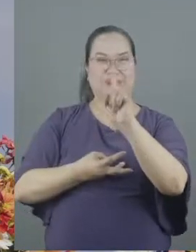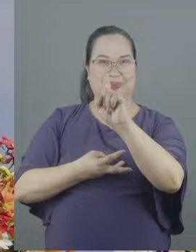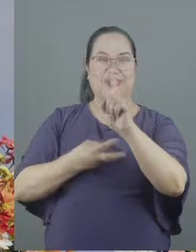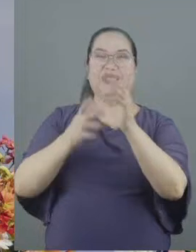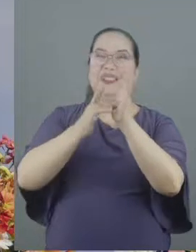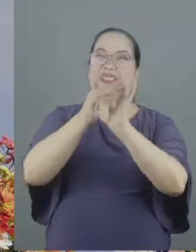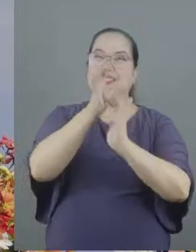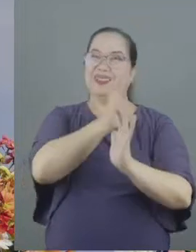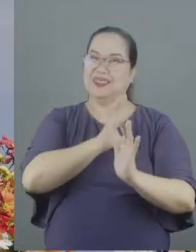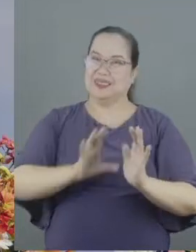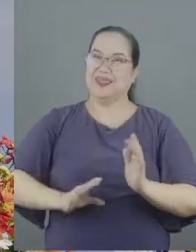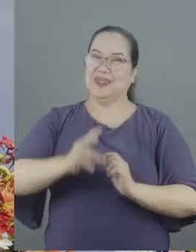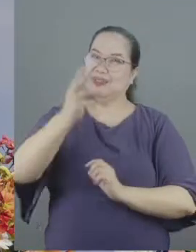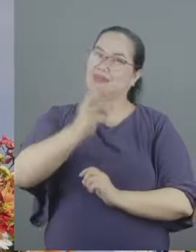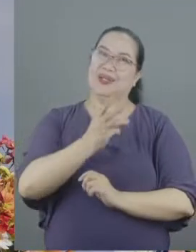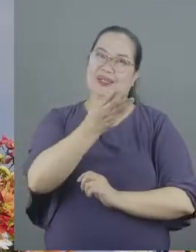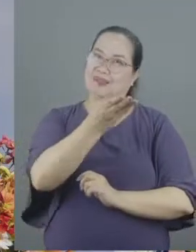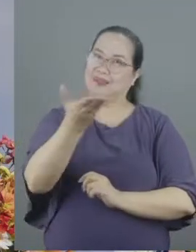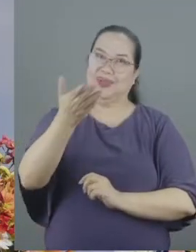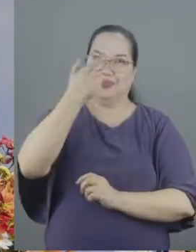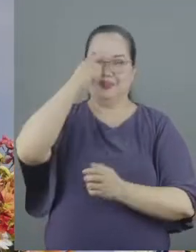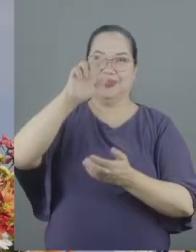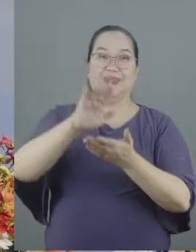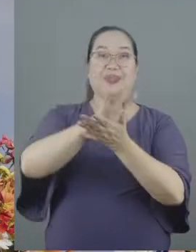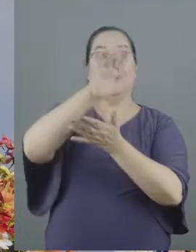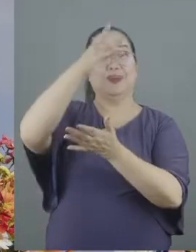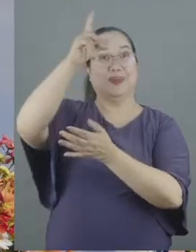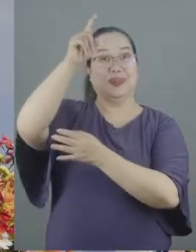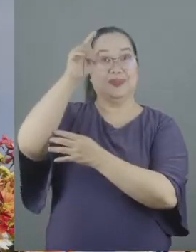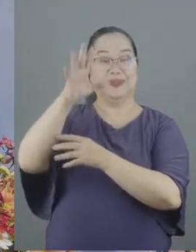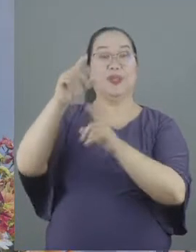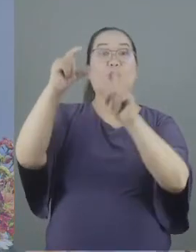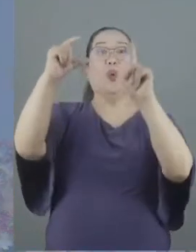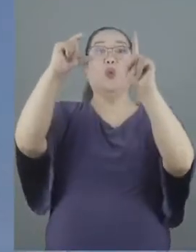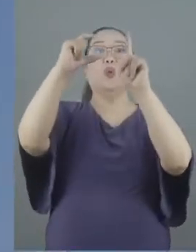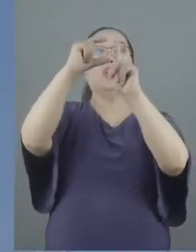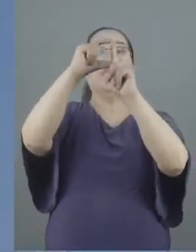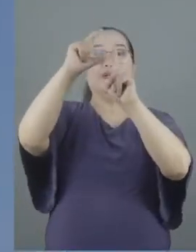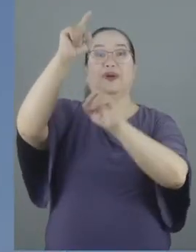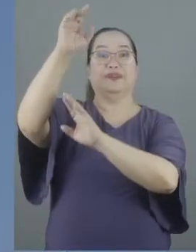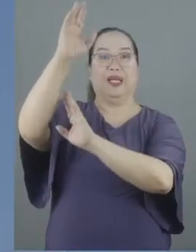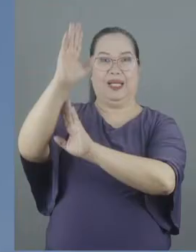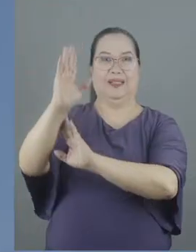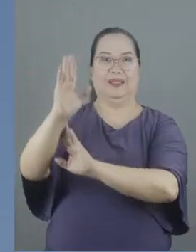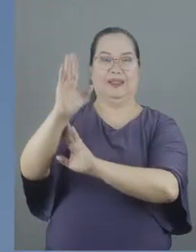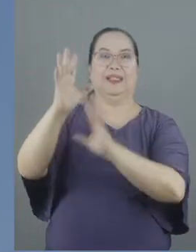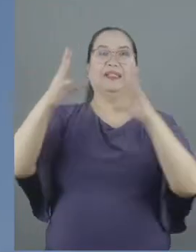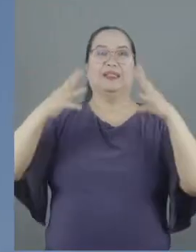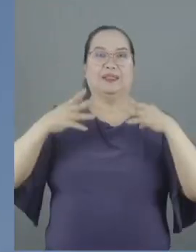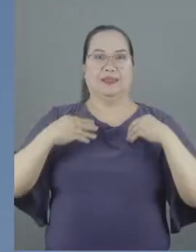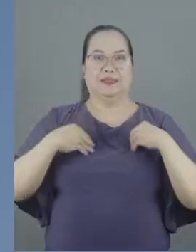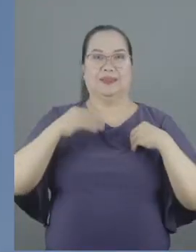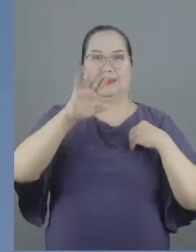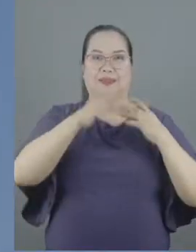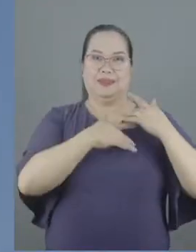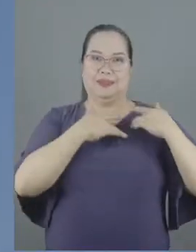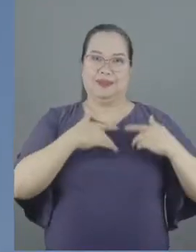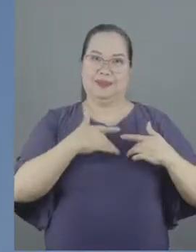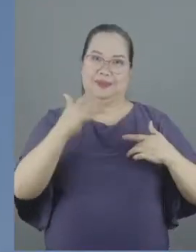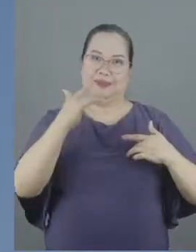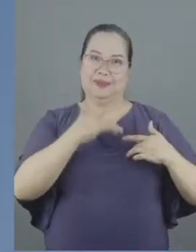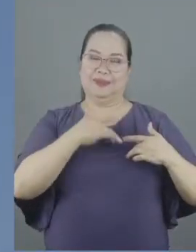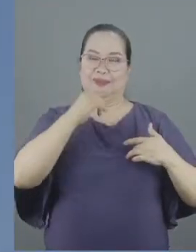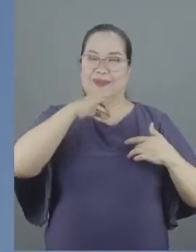has welcomed you for the glory of God. This is the Word of the Lord. Receive it in your hearts and minds.